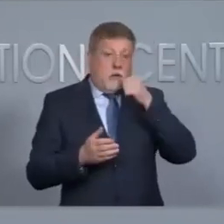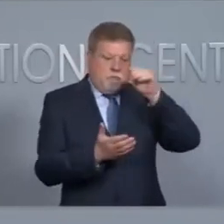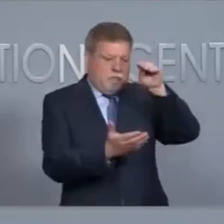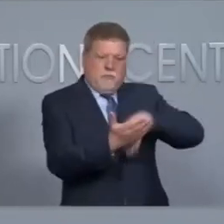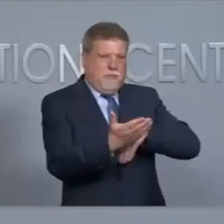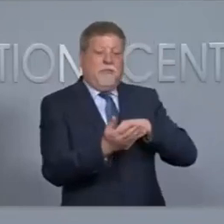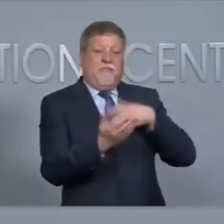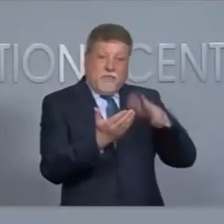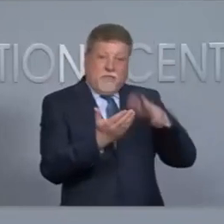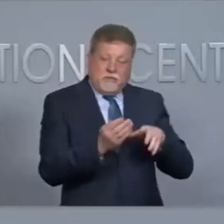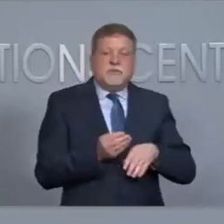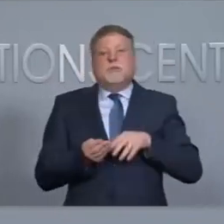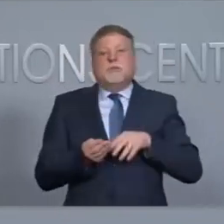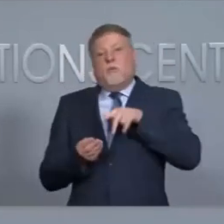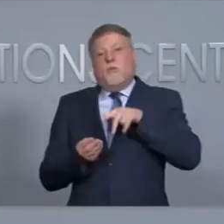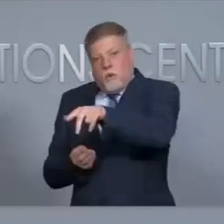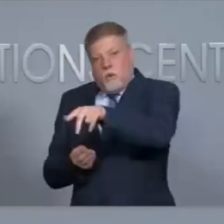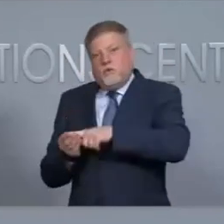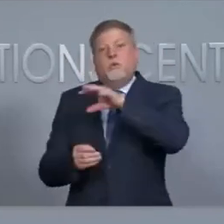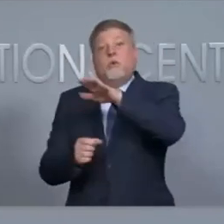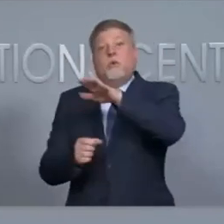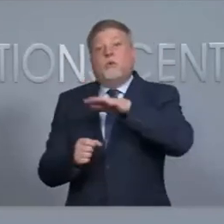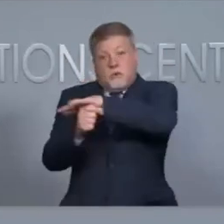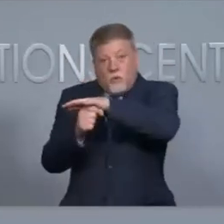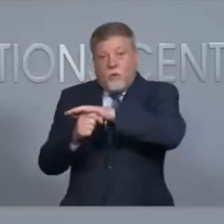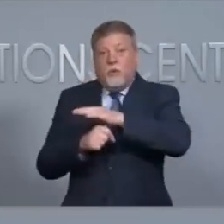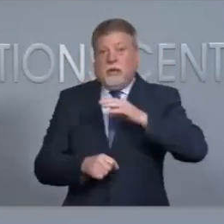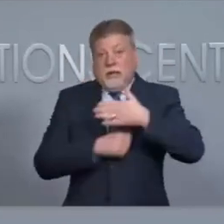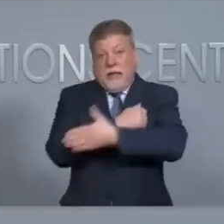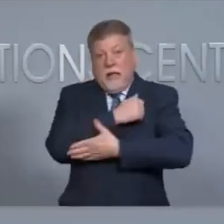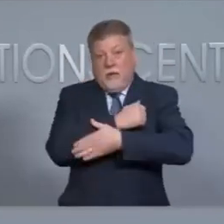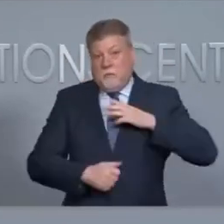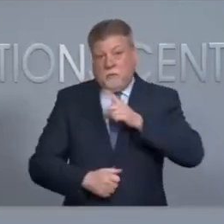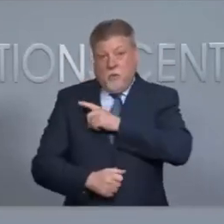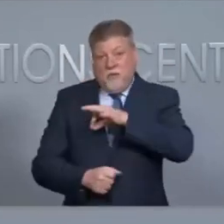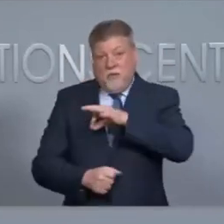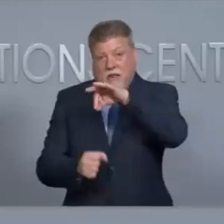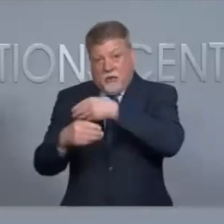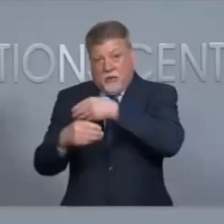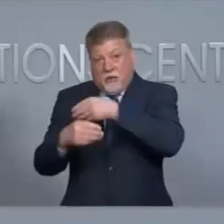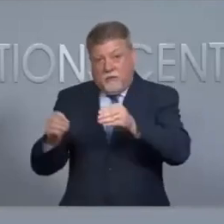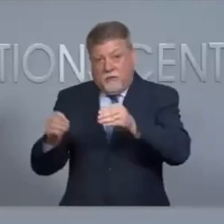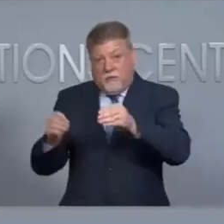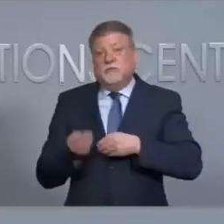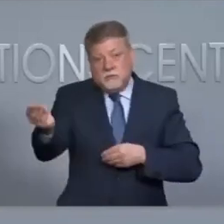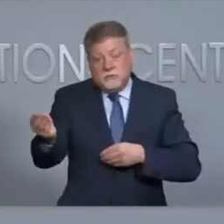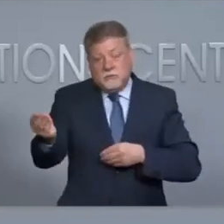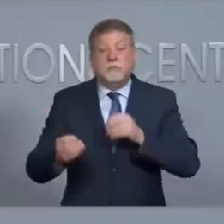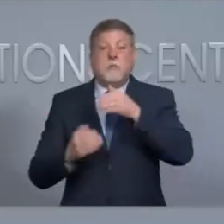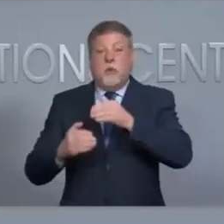your county board of elections office, whether today during business hours or tomorrow before 7.30 p.m.